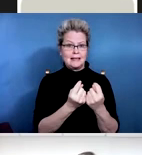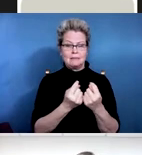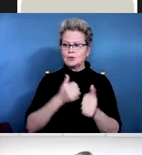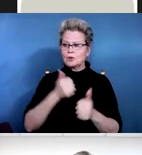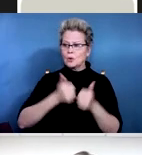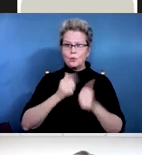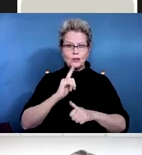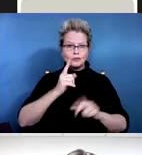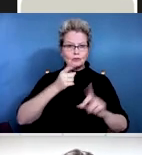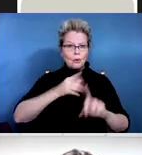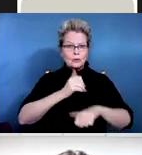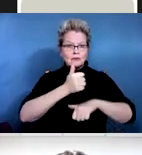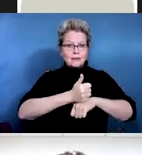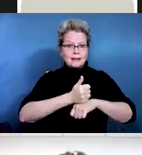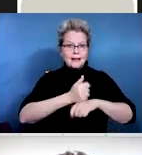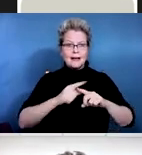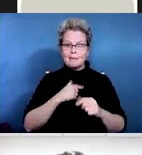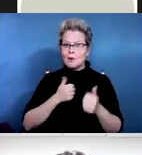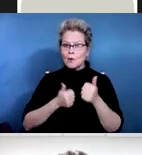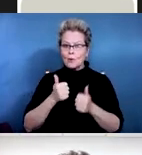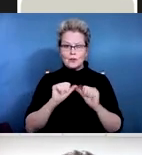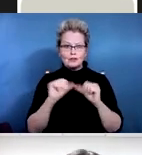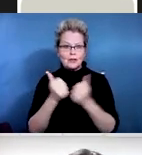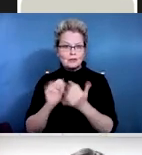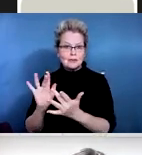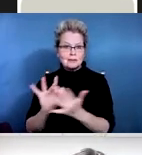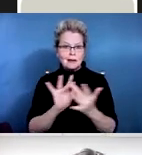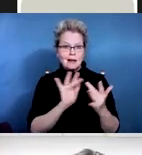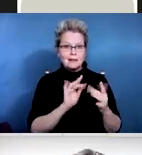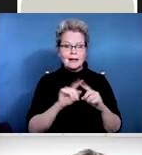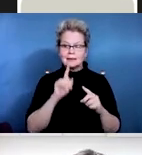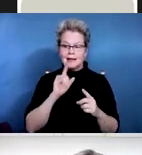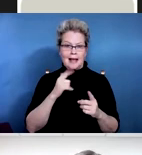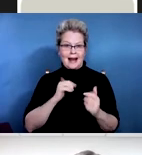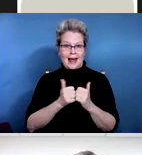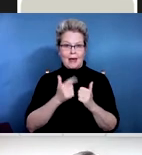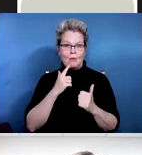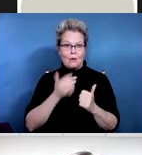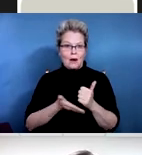coordination of other services I'm assisting with to help individuals with their transition to home.